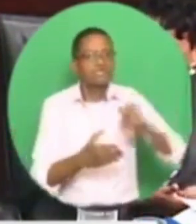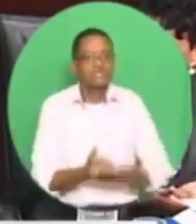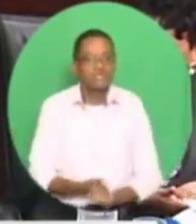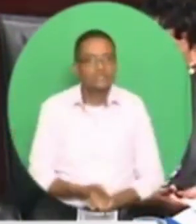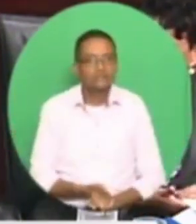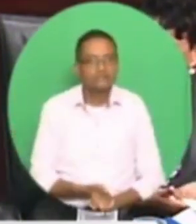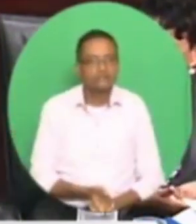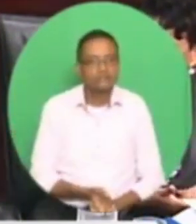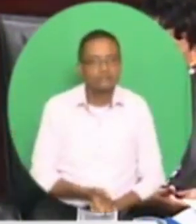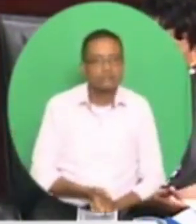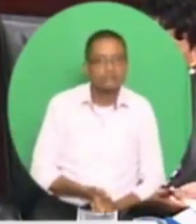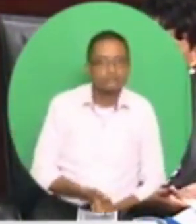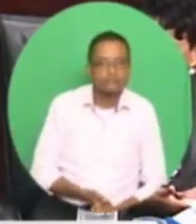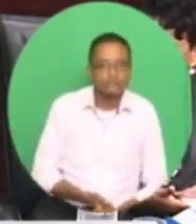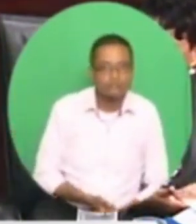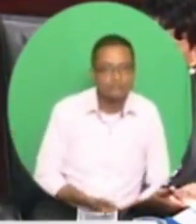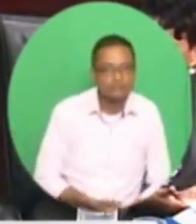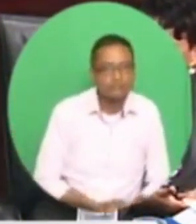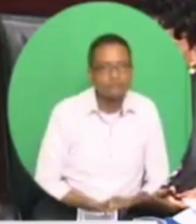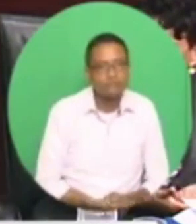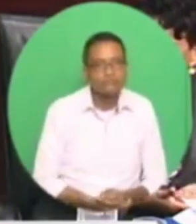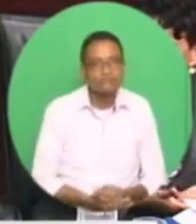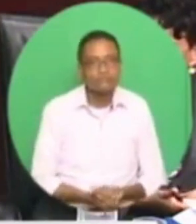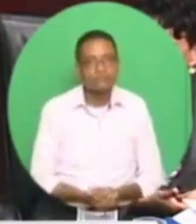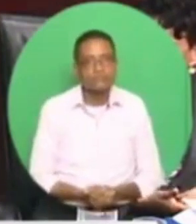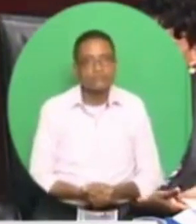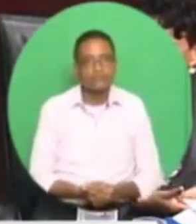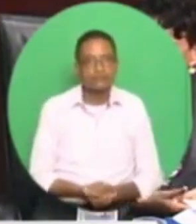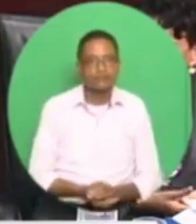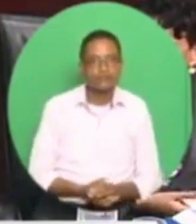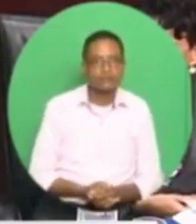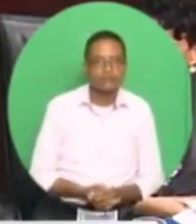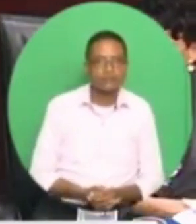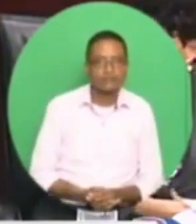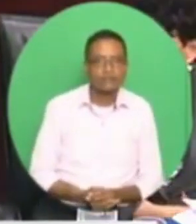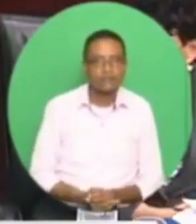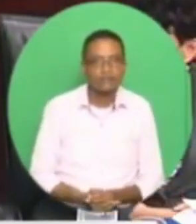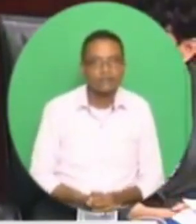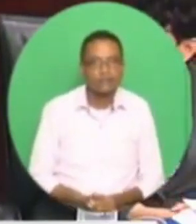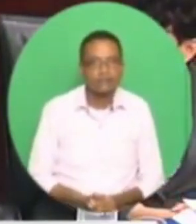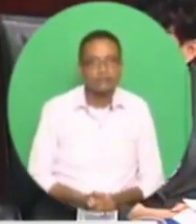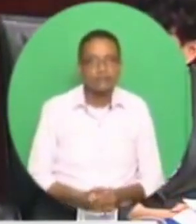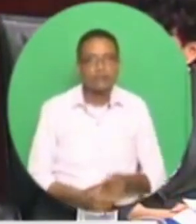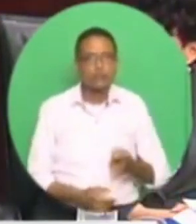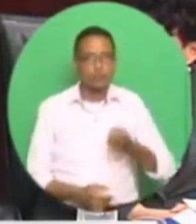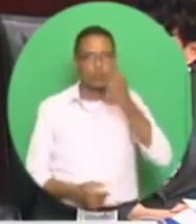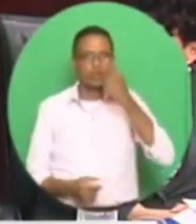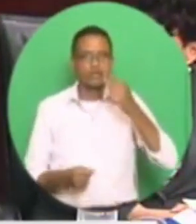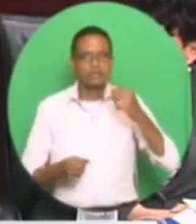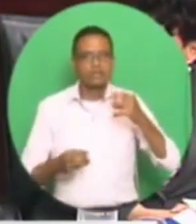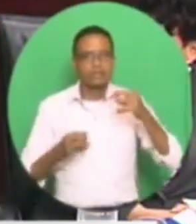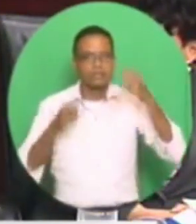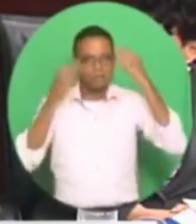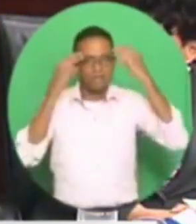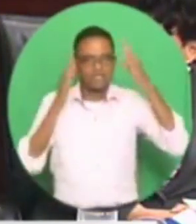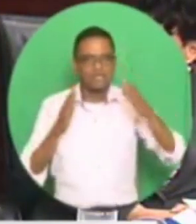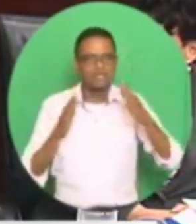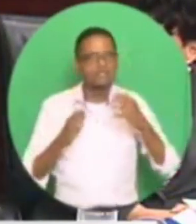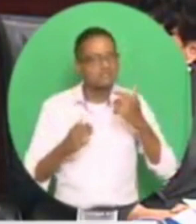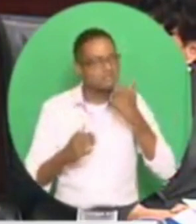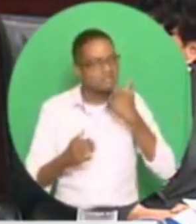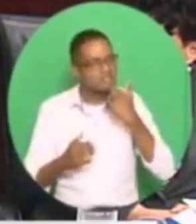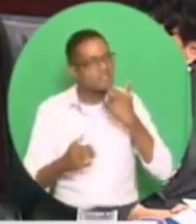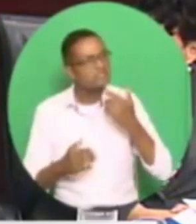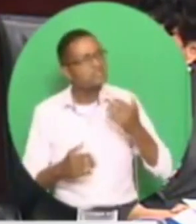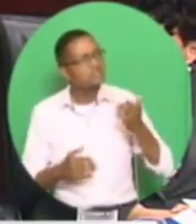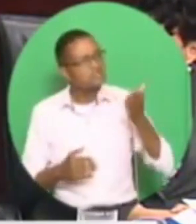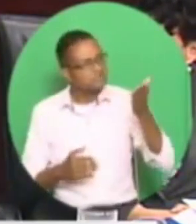and said member for Separia did not have authority to speak on anti-corruption matters and so on. I think she was saying that. Now that you could say that